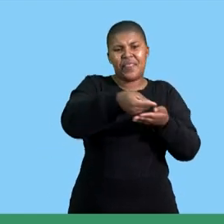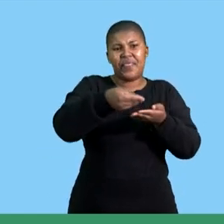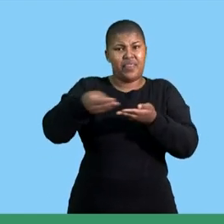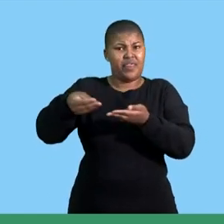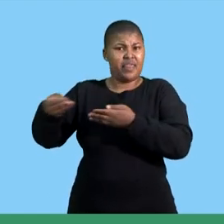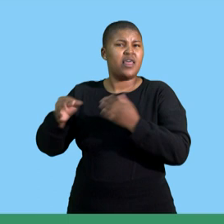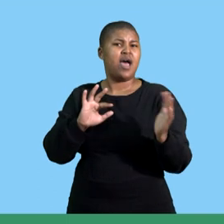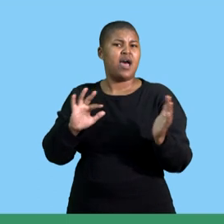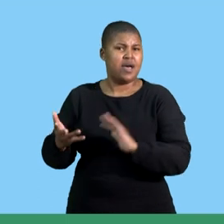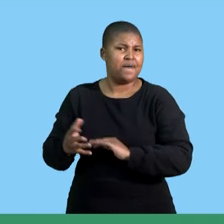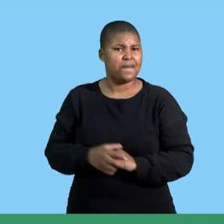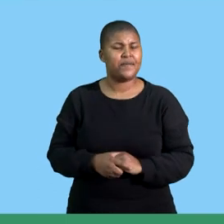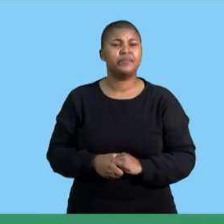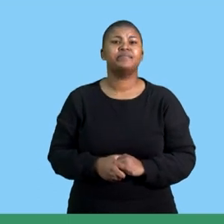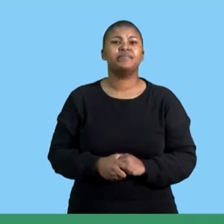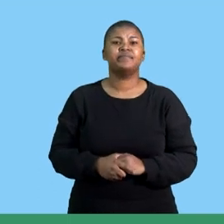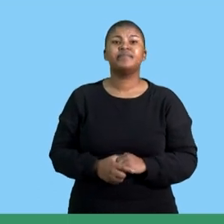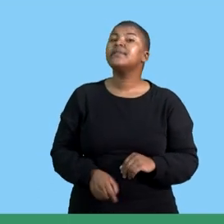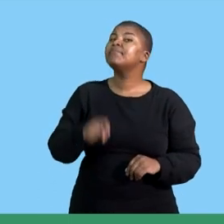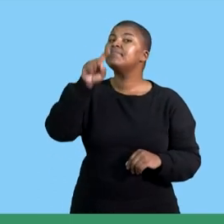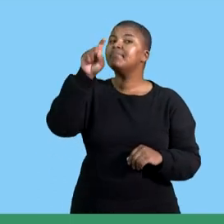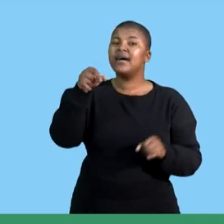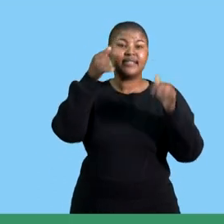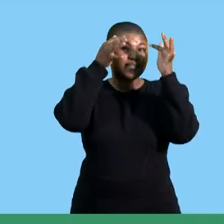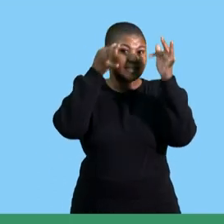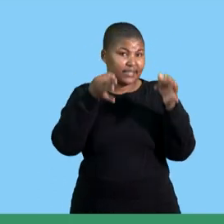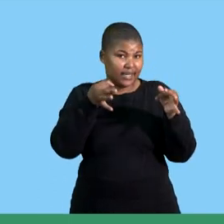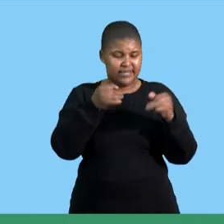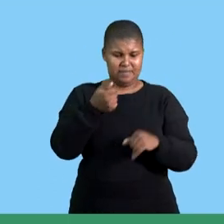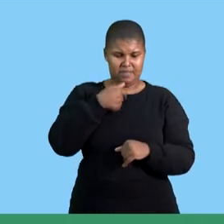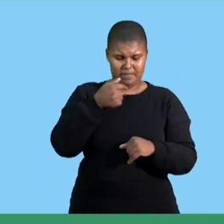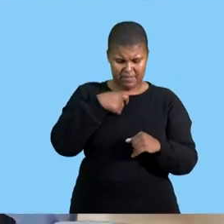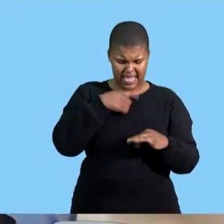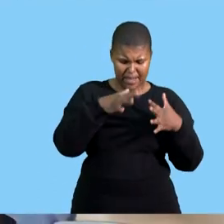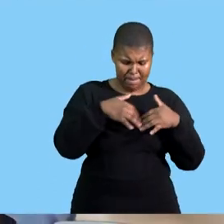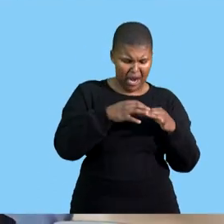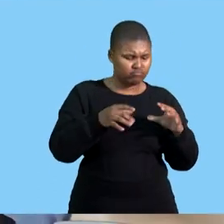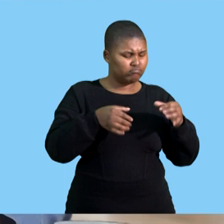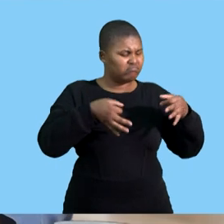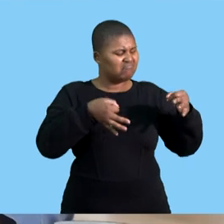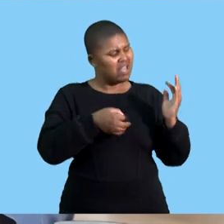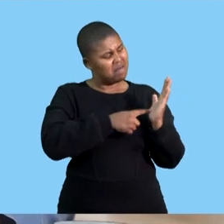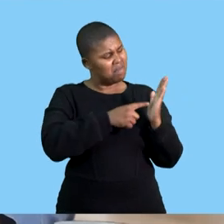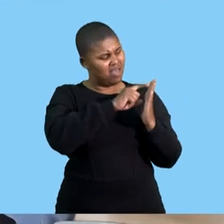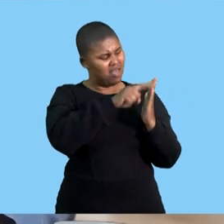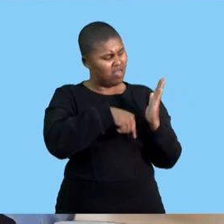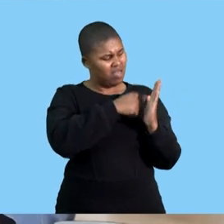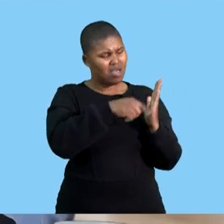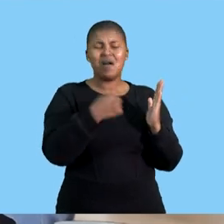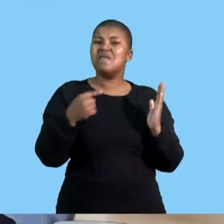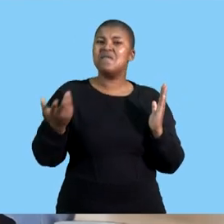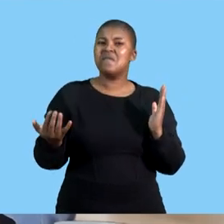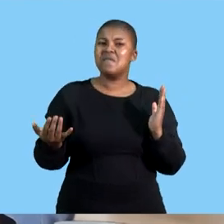main theme of the flyer so when you compose a flyer the first thing that you need to decide on is the main